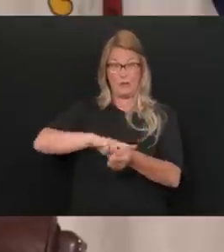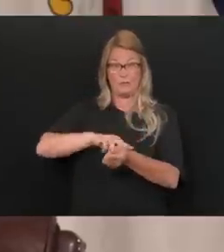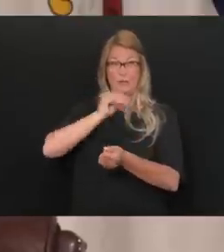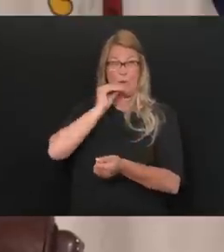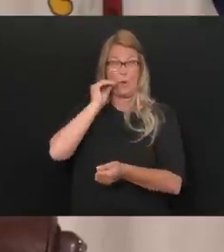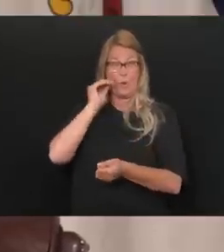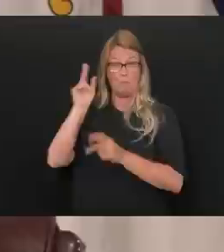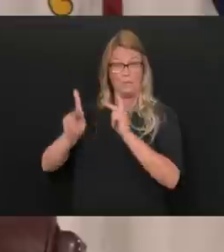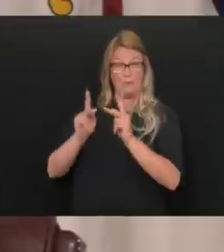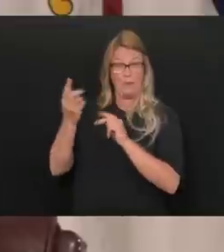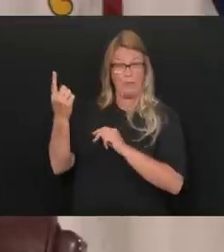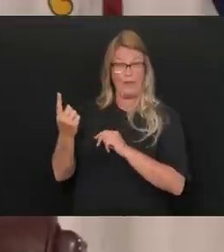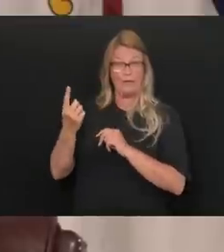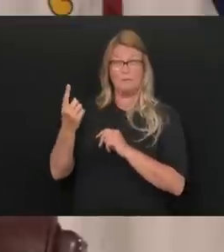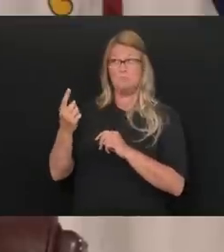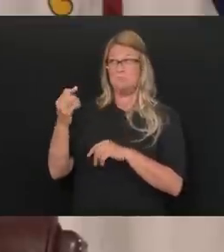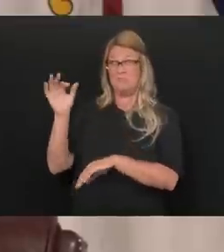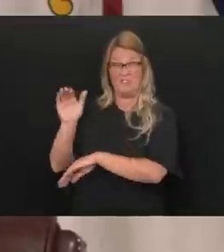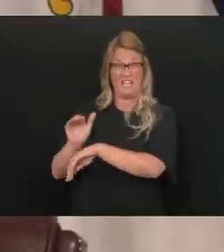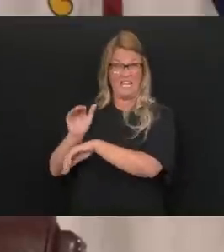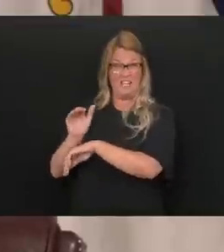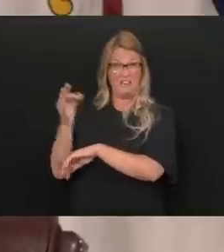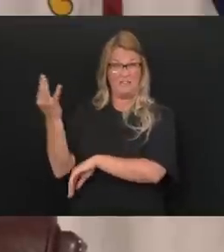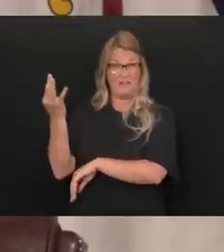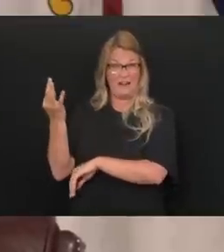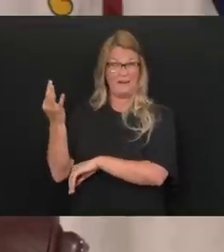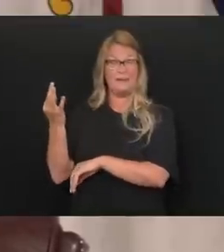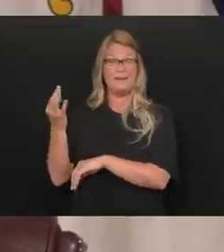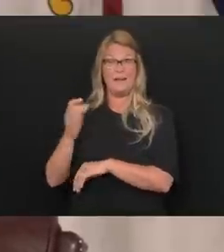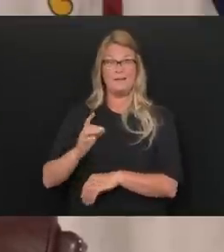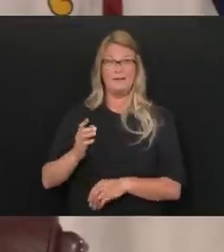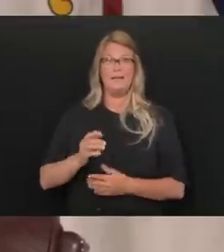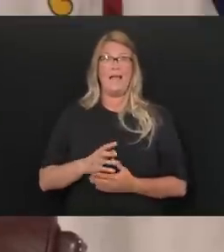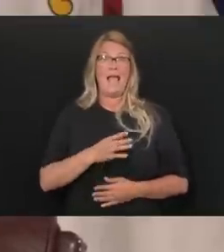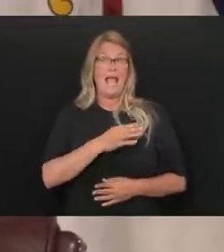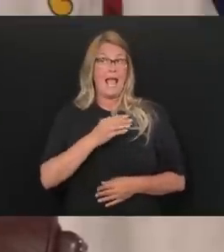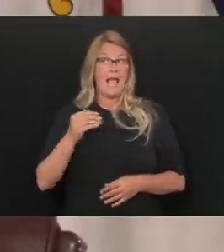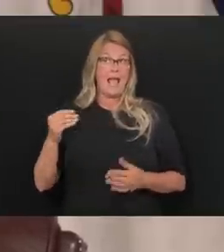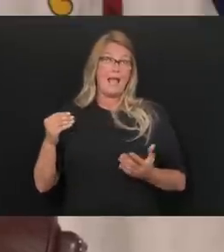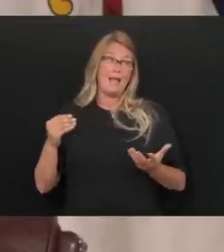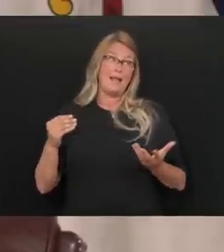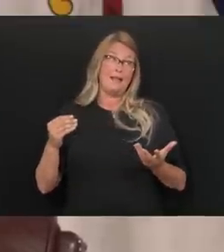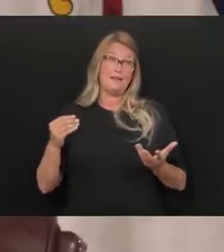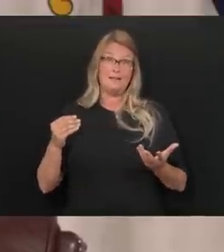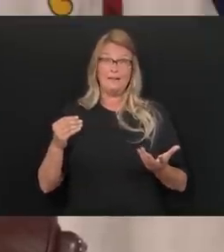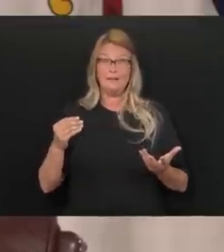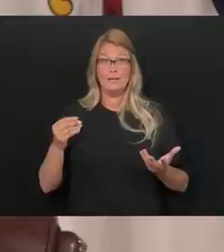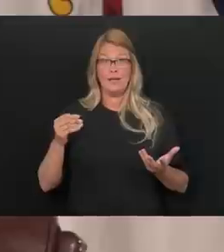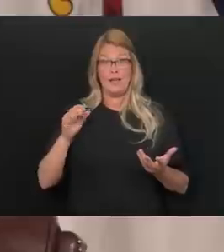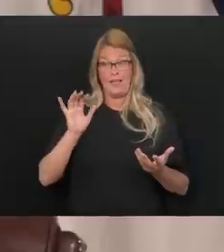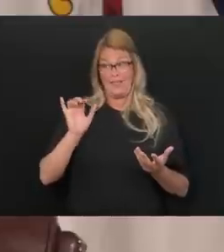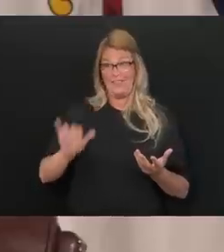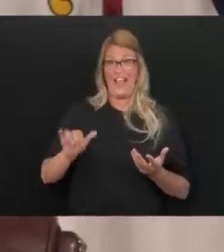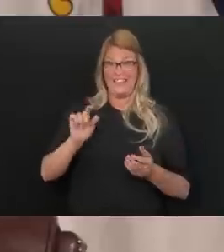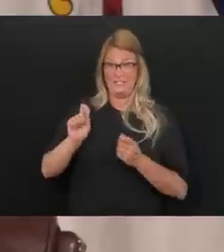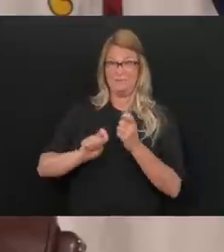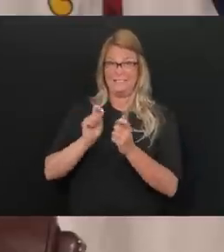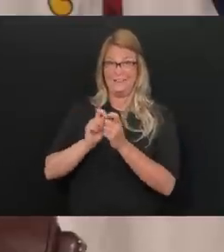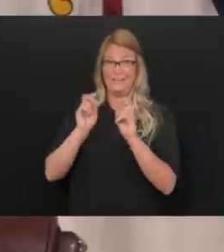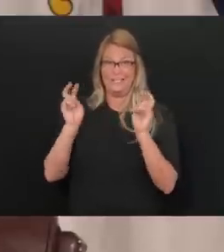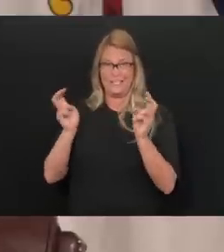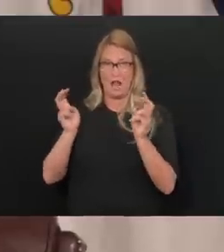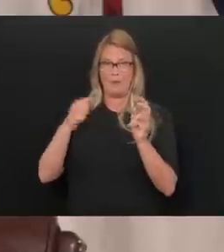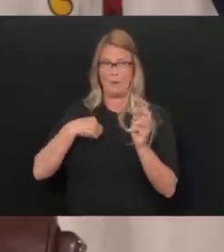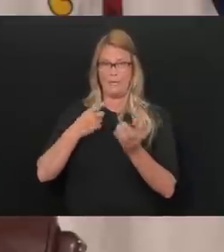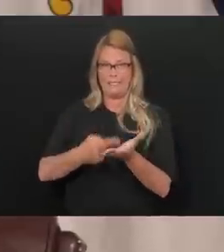five 30 and six o'clock Friday evening and met with them over to mansion and everything, you know, on this particular subject and everything. We,